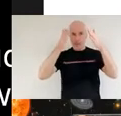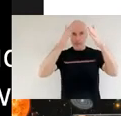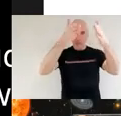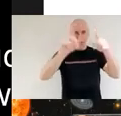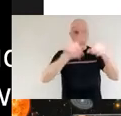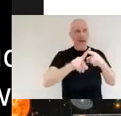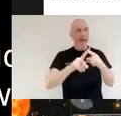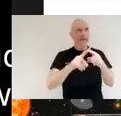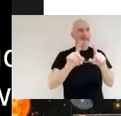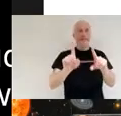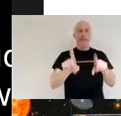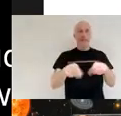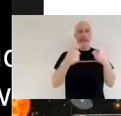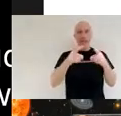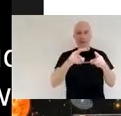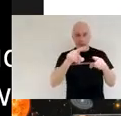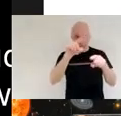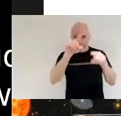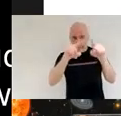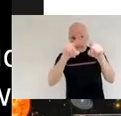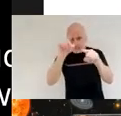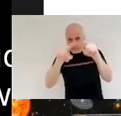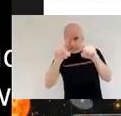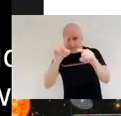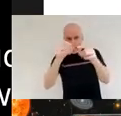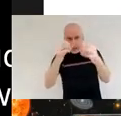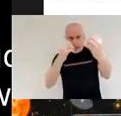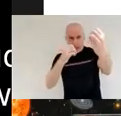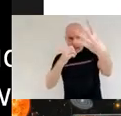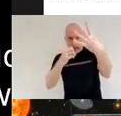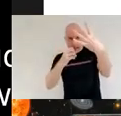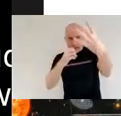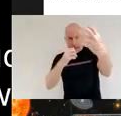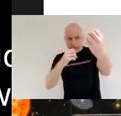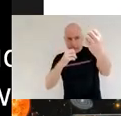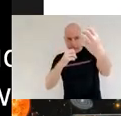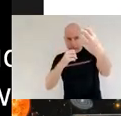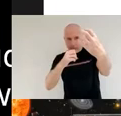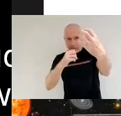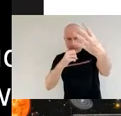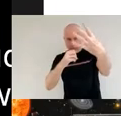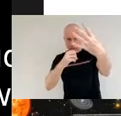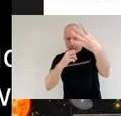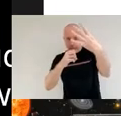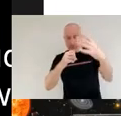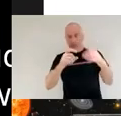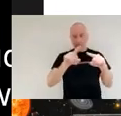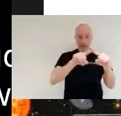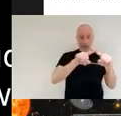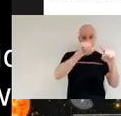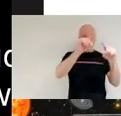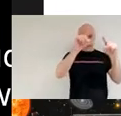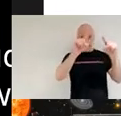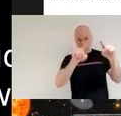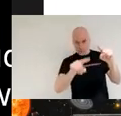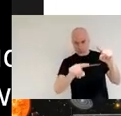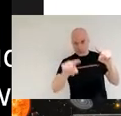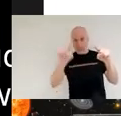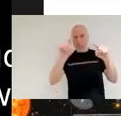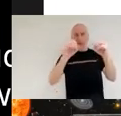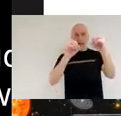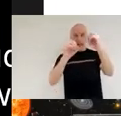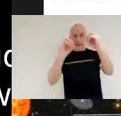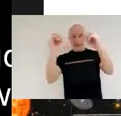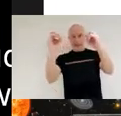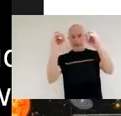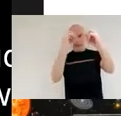dips in the intensity of the light coming from those stars these dips indicate that a planet has passed in front